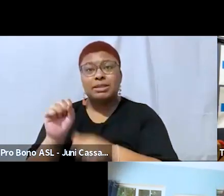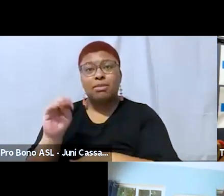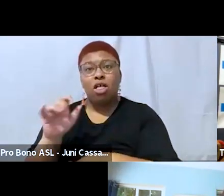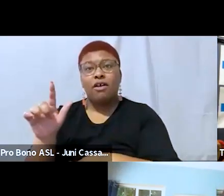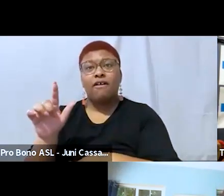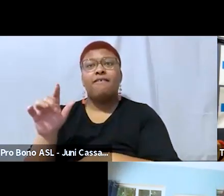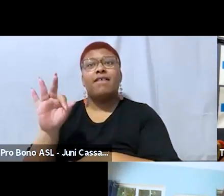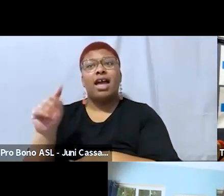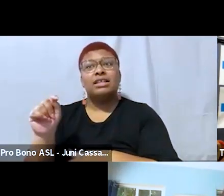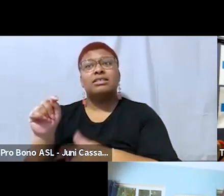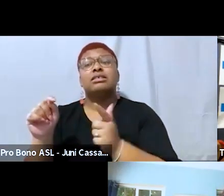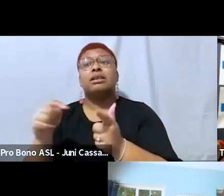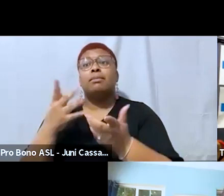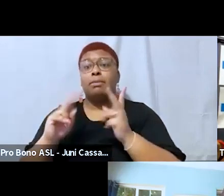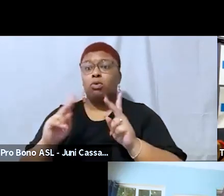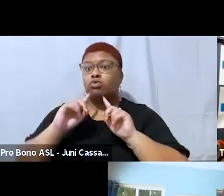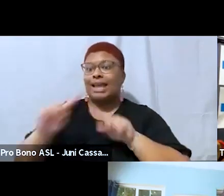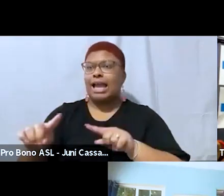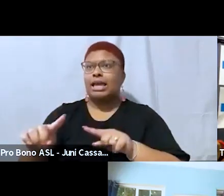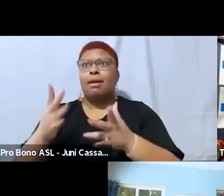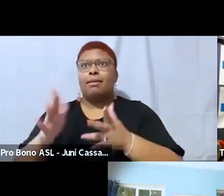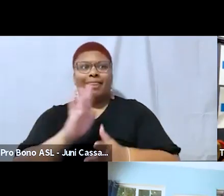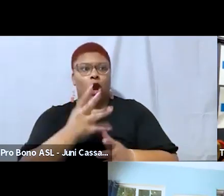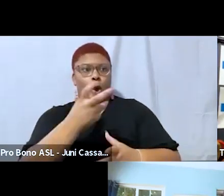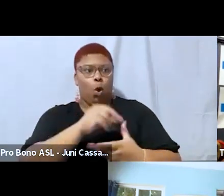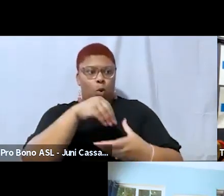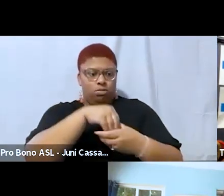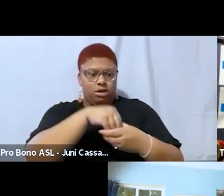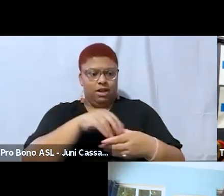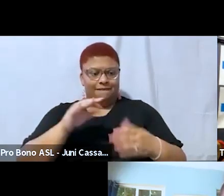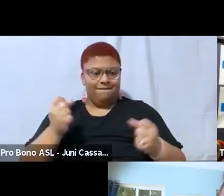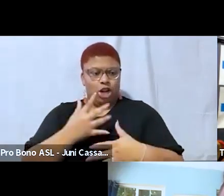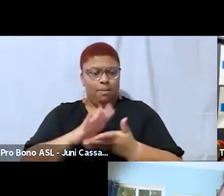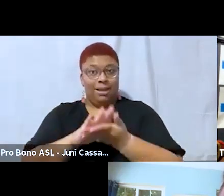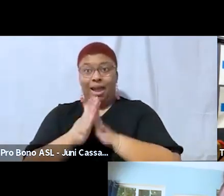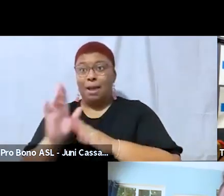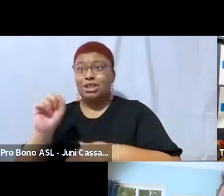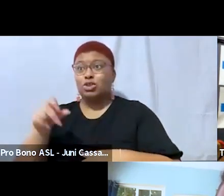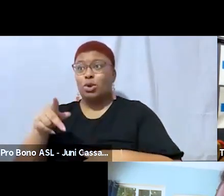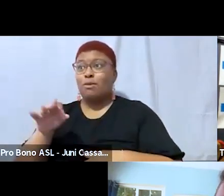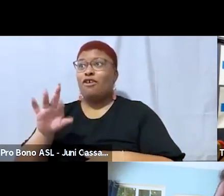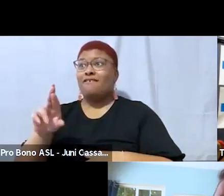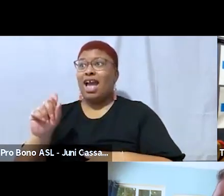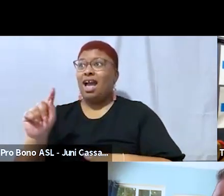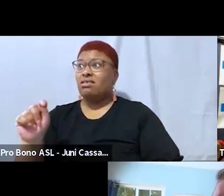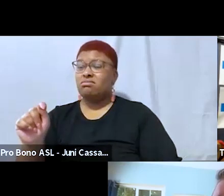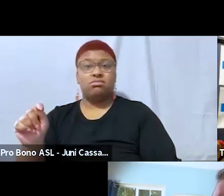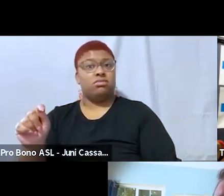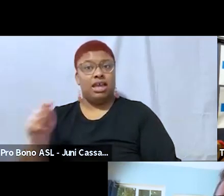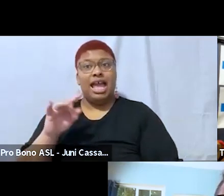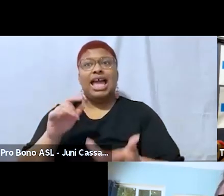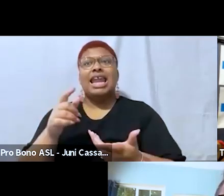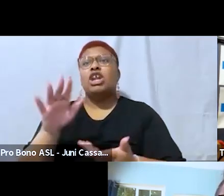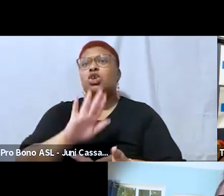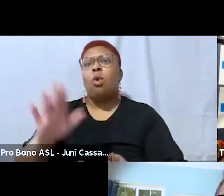becoming super fat um how do y'all respond to that question and do you have other thoughts about fat lib spaces specifically and